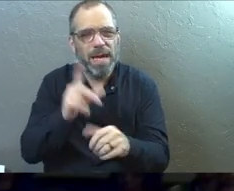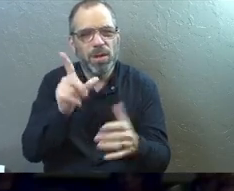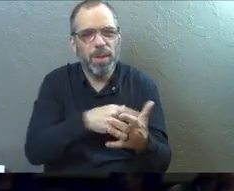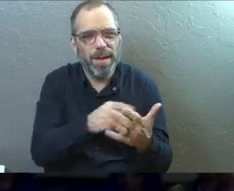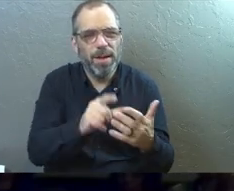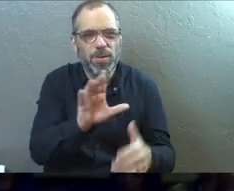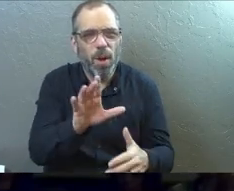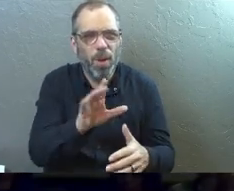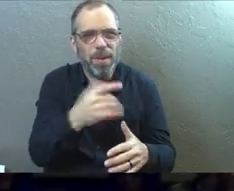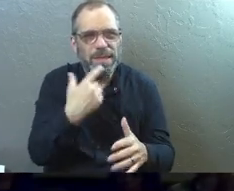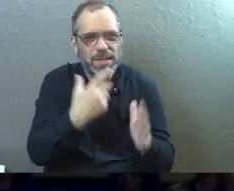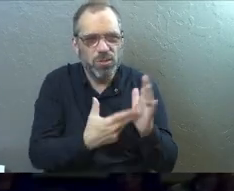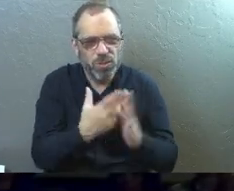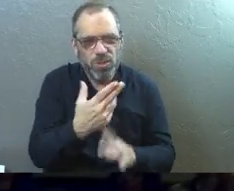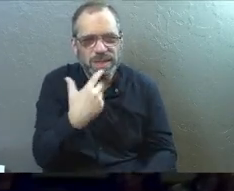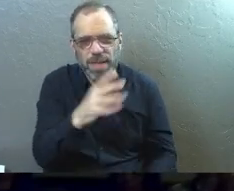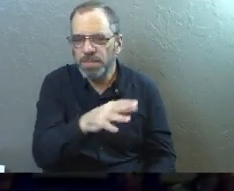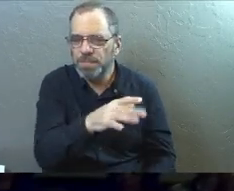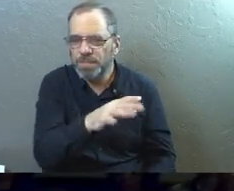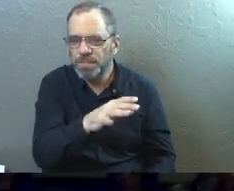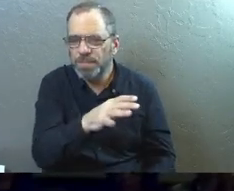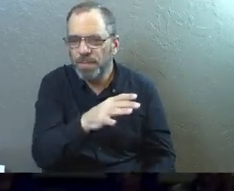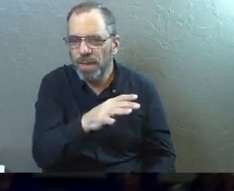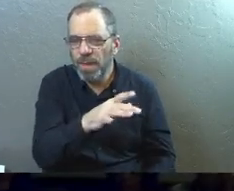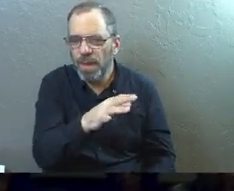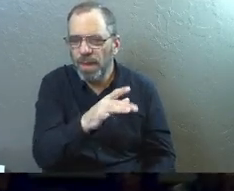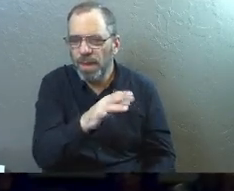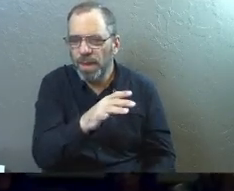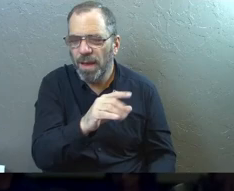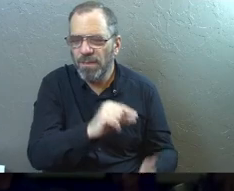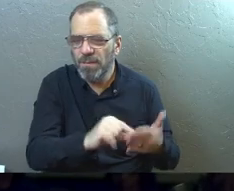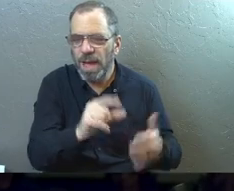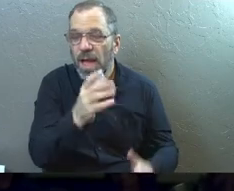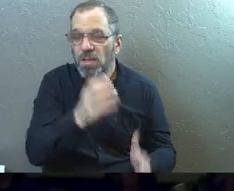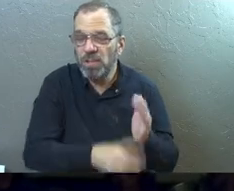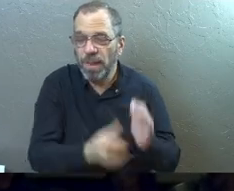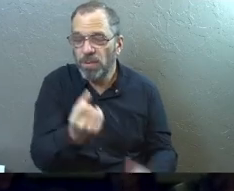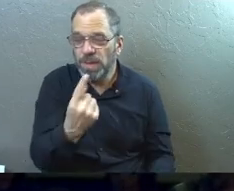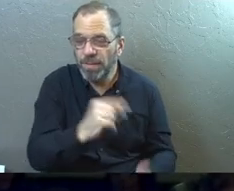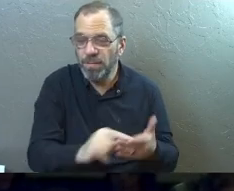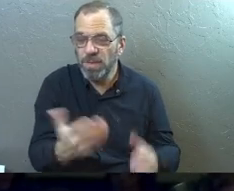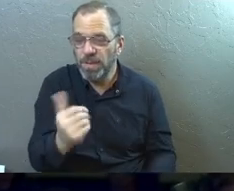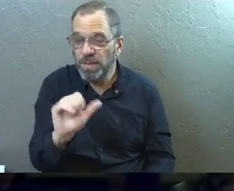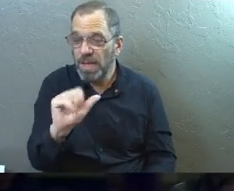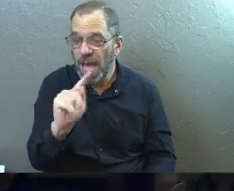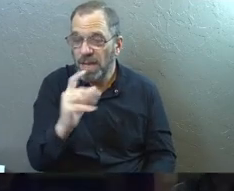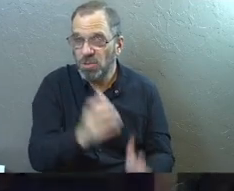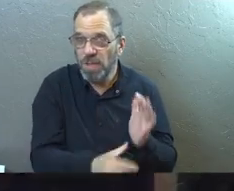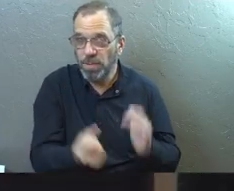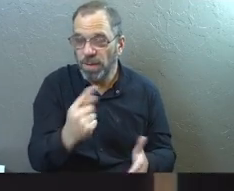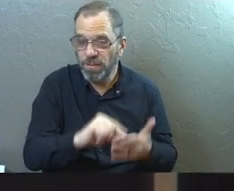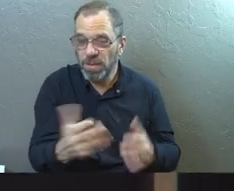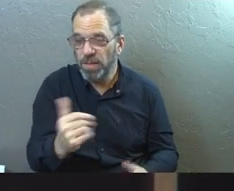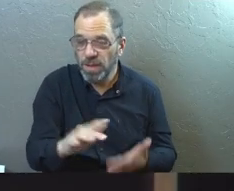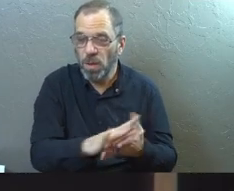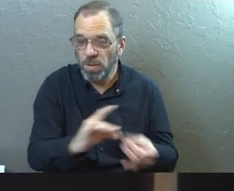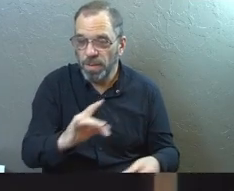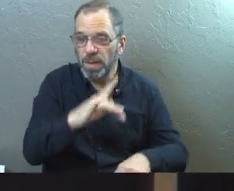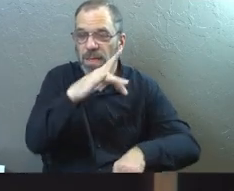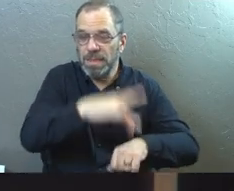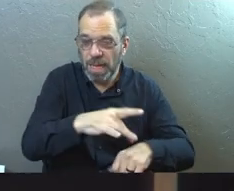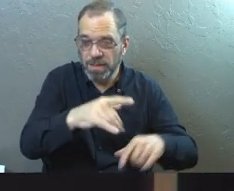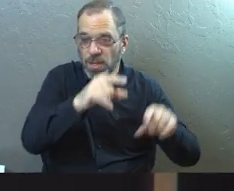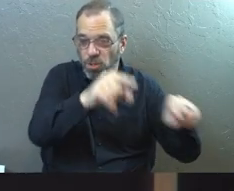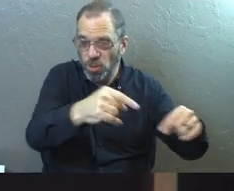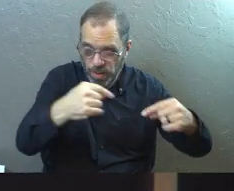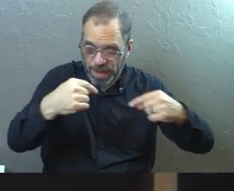like, don't forget this. And this is what he says in verse 15 of chapter 11. He says, as I began to speak, Peter continued, Holy Spirit fell on them just as he fell